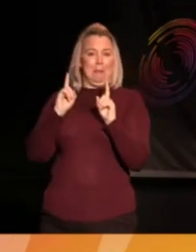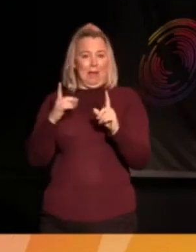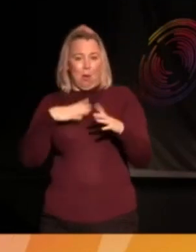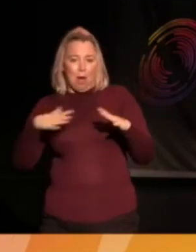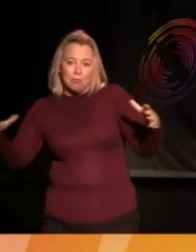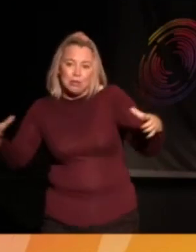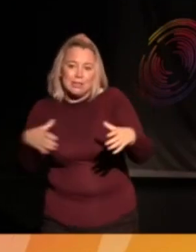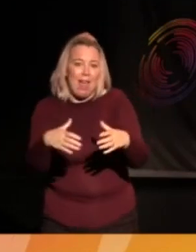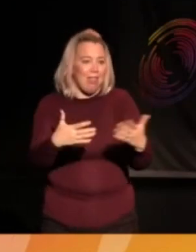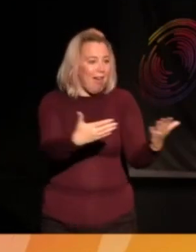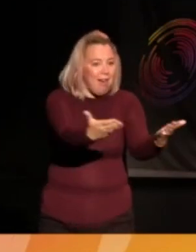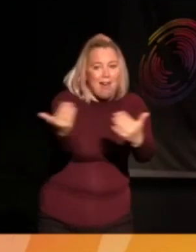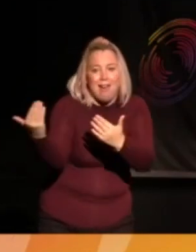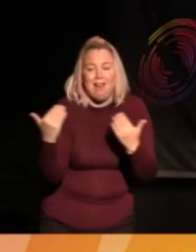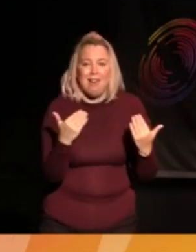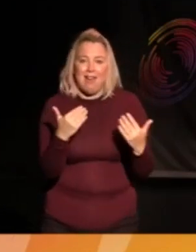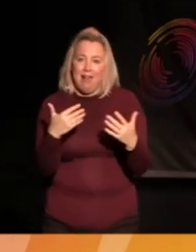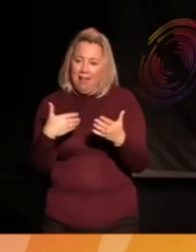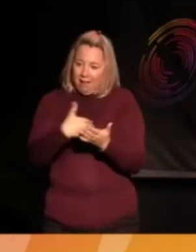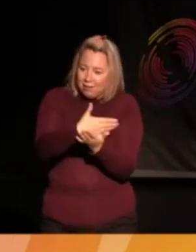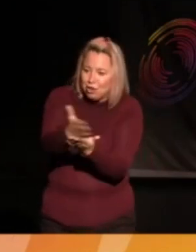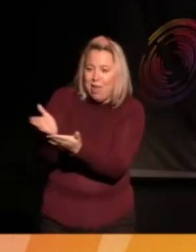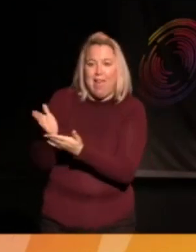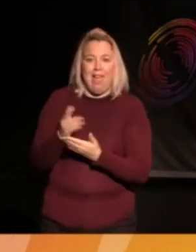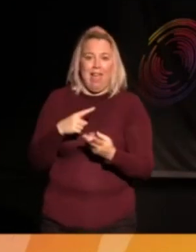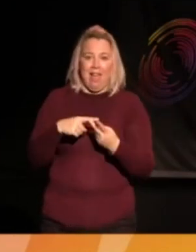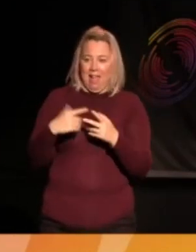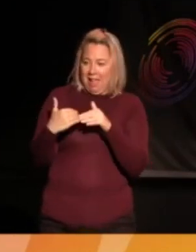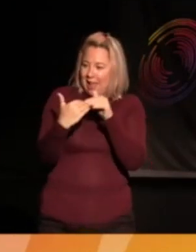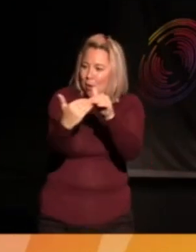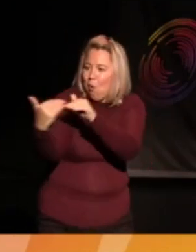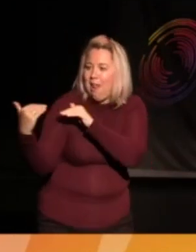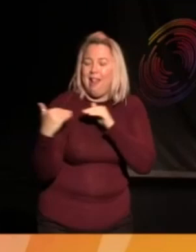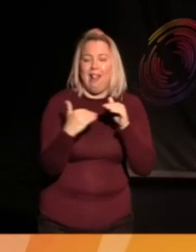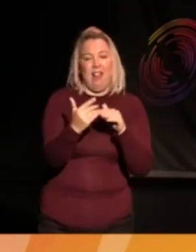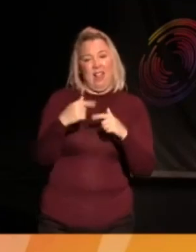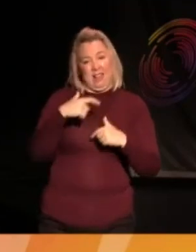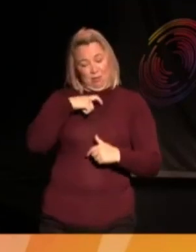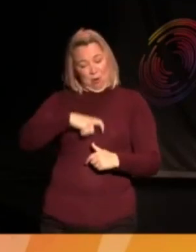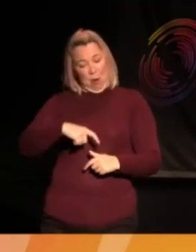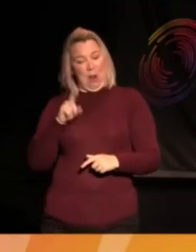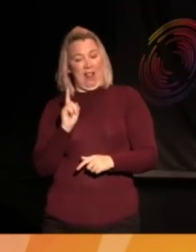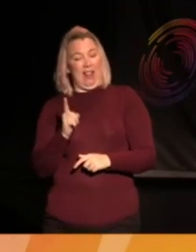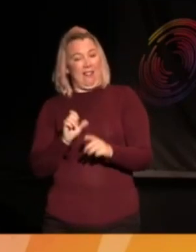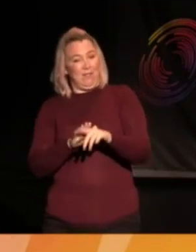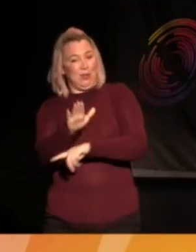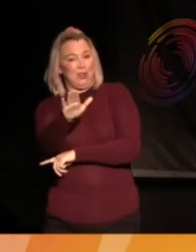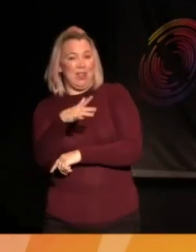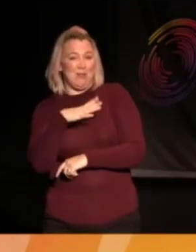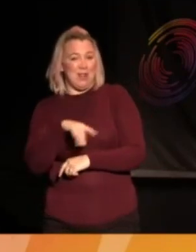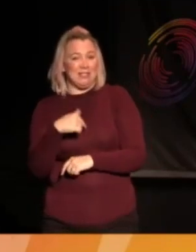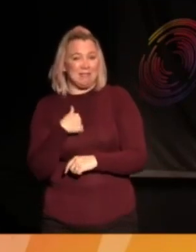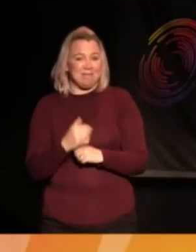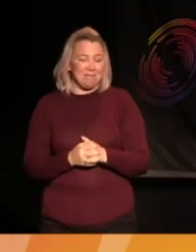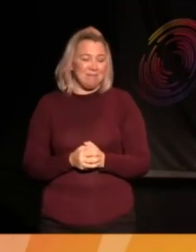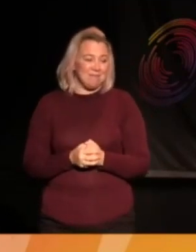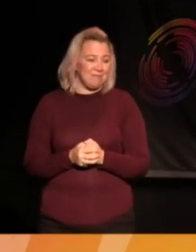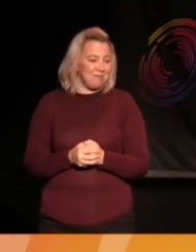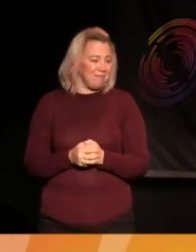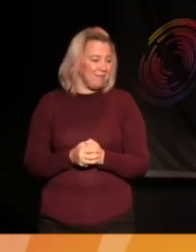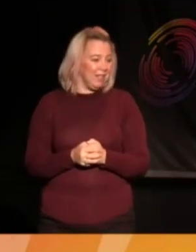and being a part of that and I can always see that as being my sort of role that I'd like to do. mean, absolutely.